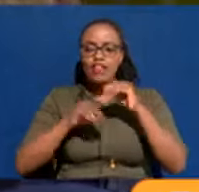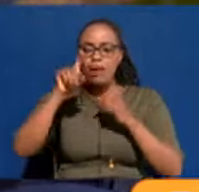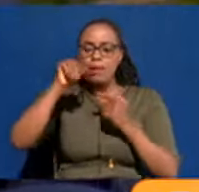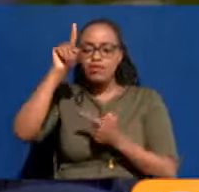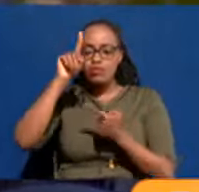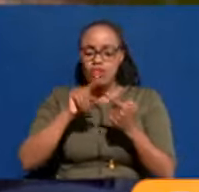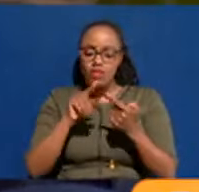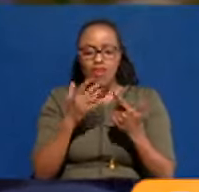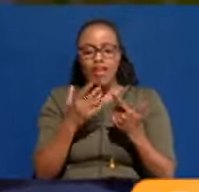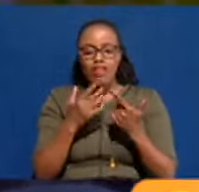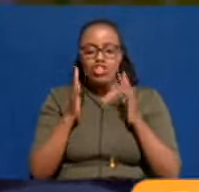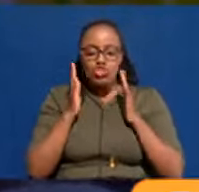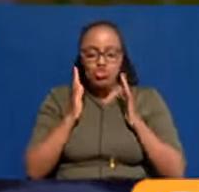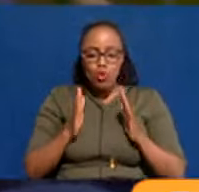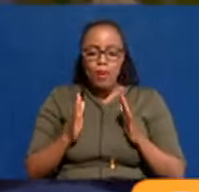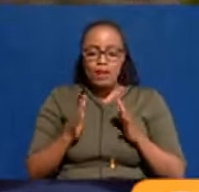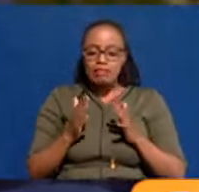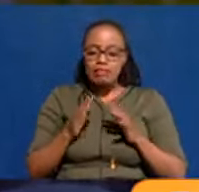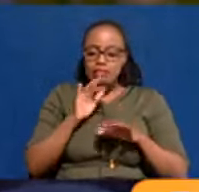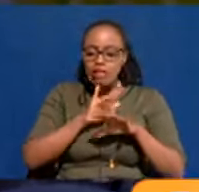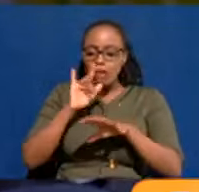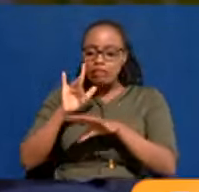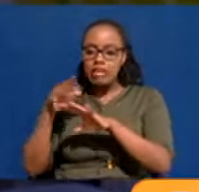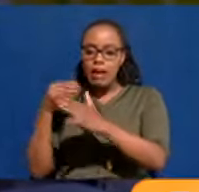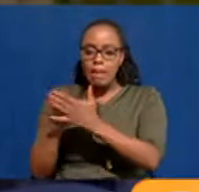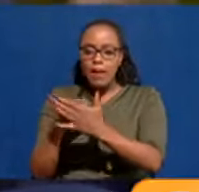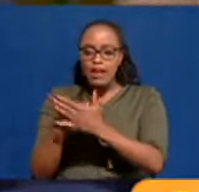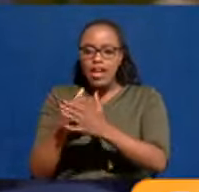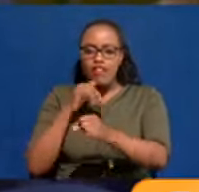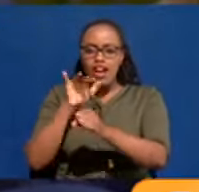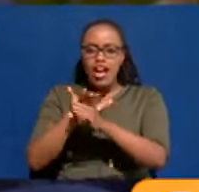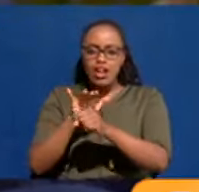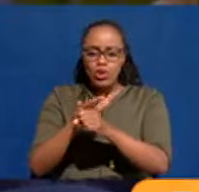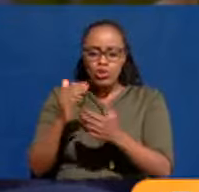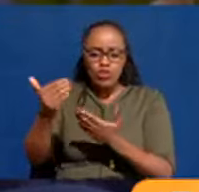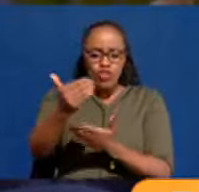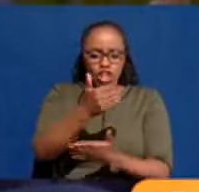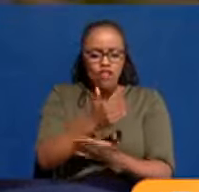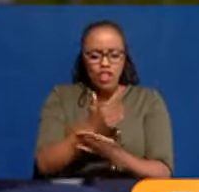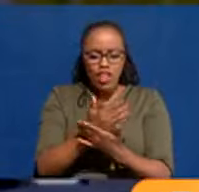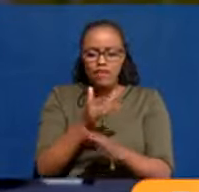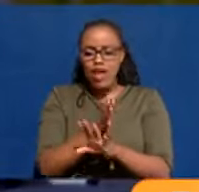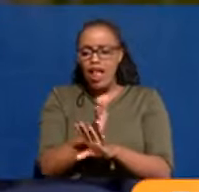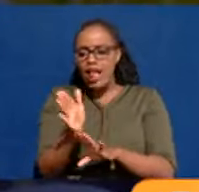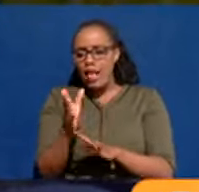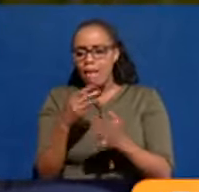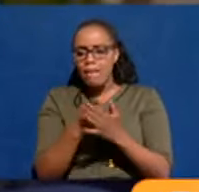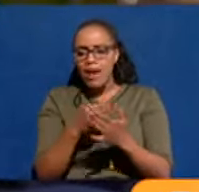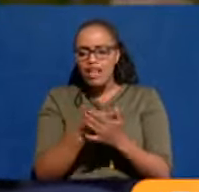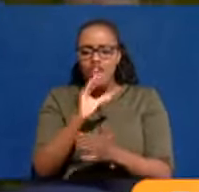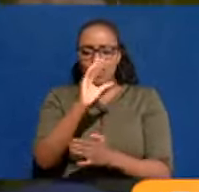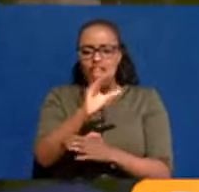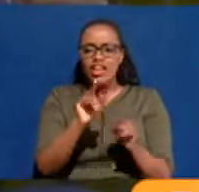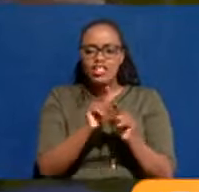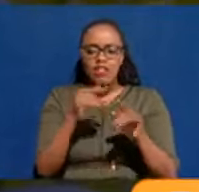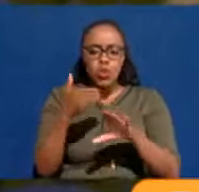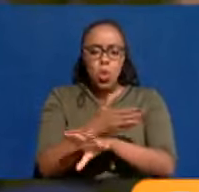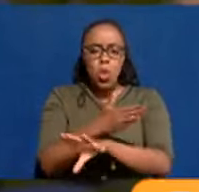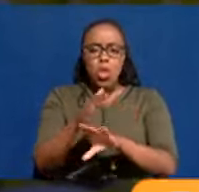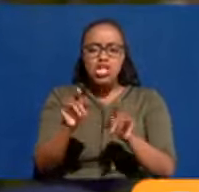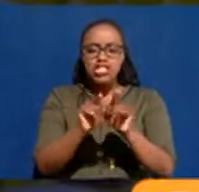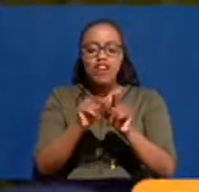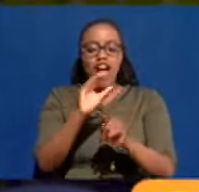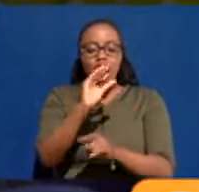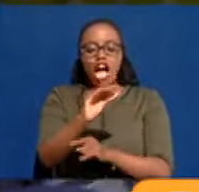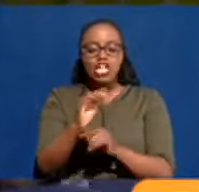human interaction with cash. And people have said that. We've had a lot of revenue leakage, you in the past where cash would be cut off, you know, in